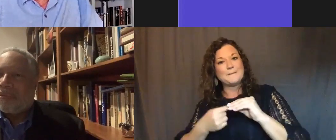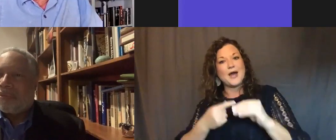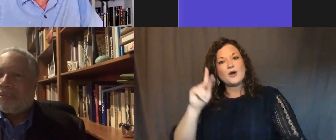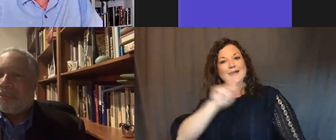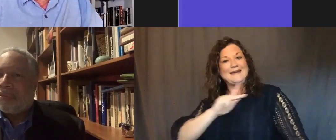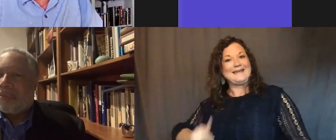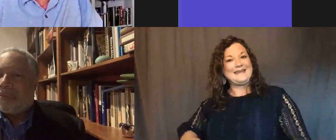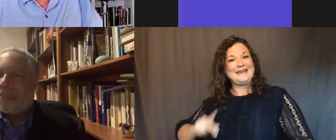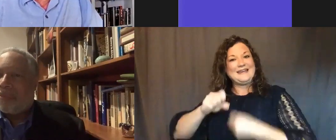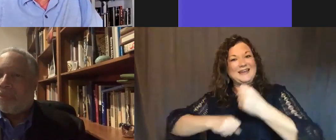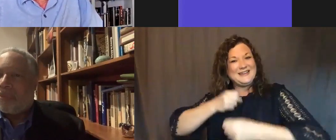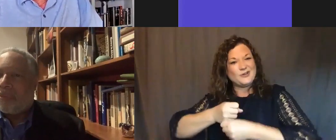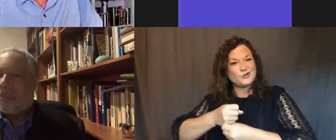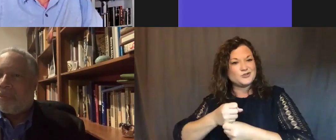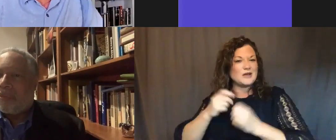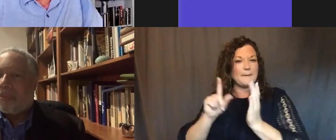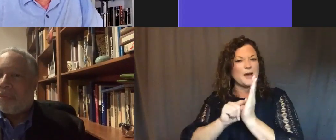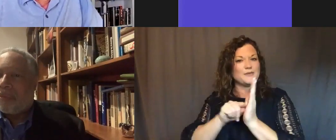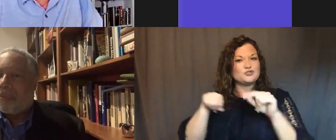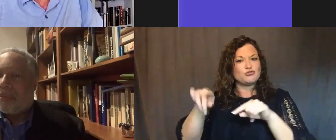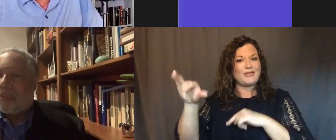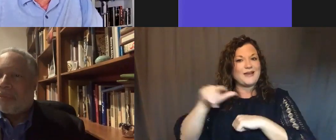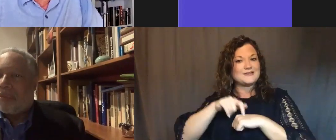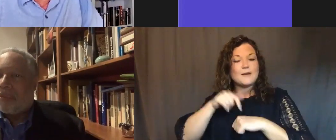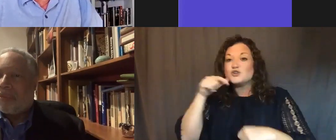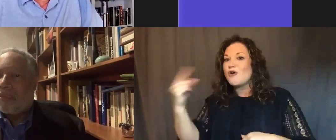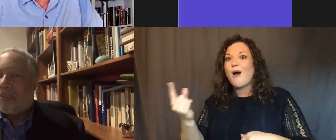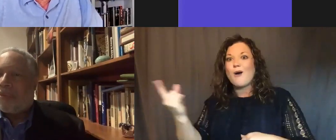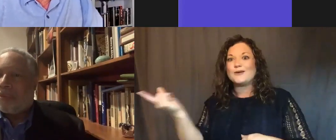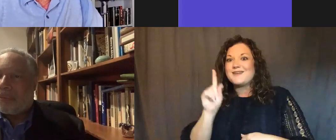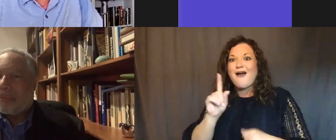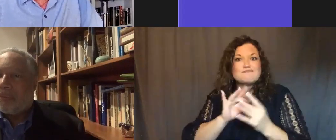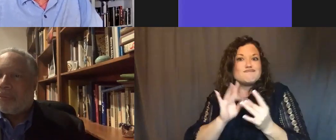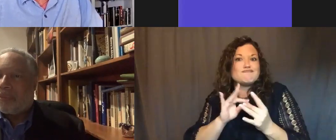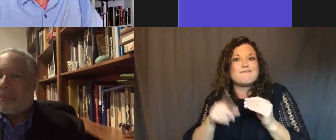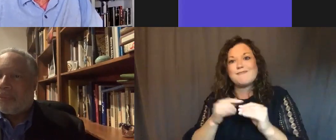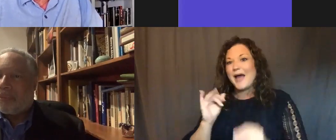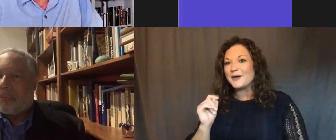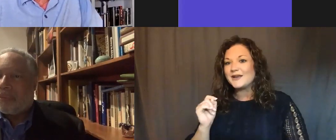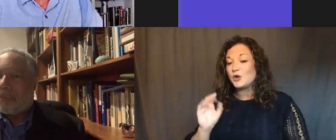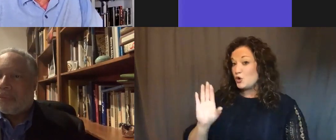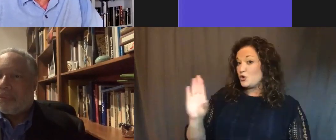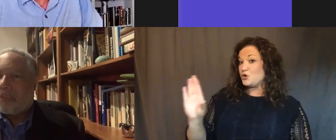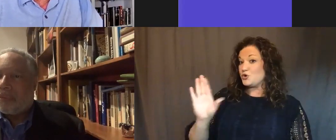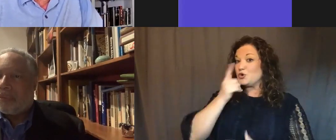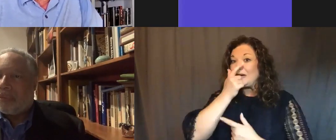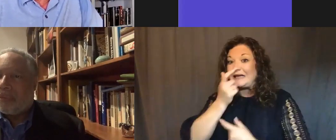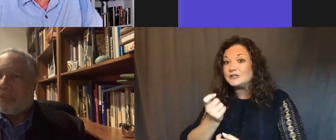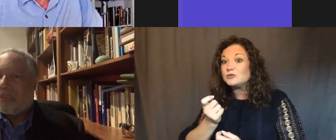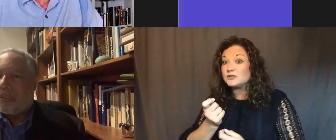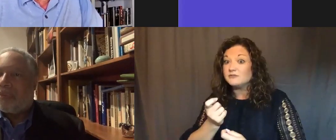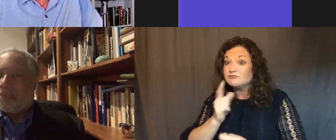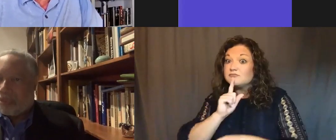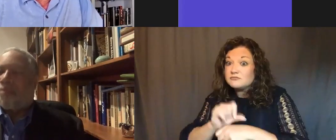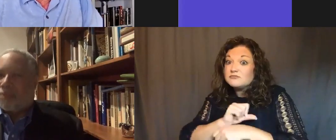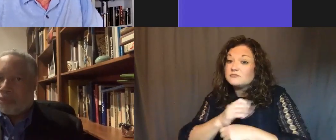came out during that period. And she would always come and talk about it. And her interest is really genuine and